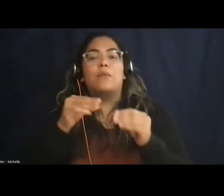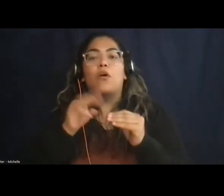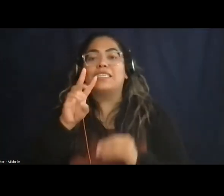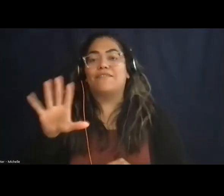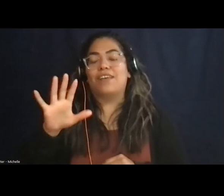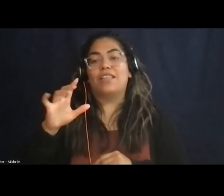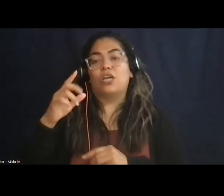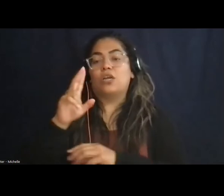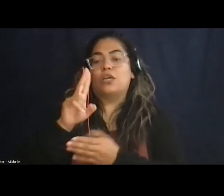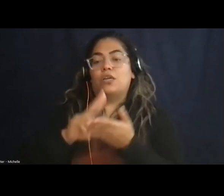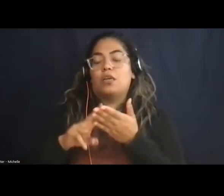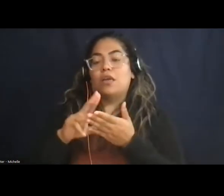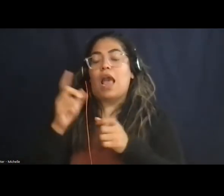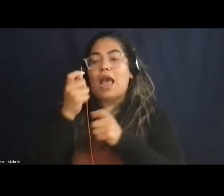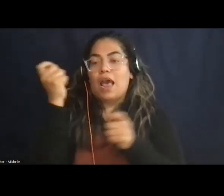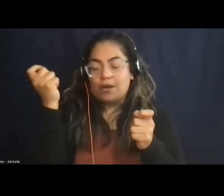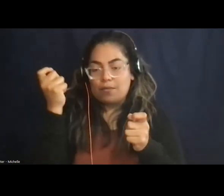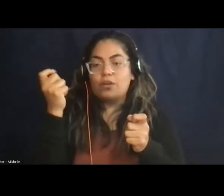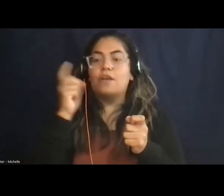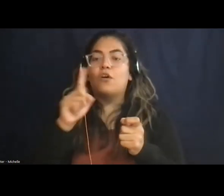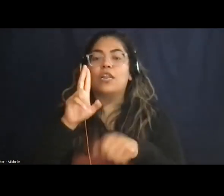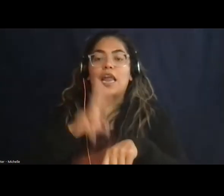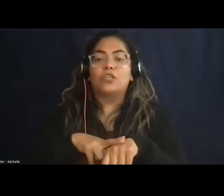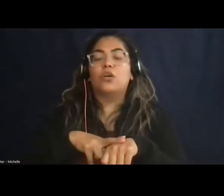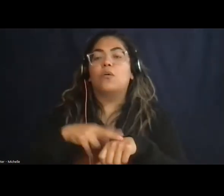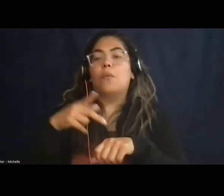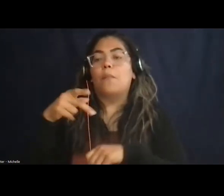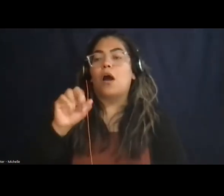with the National Park Service. With that, over to you, Patricia.